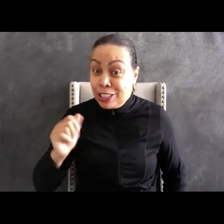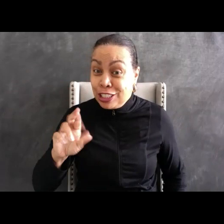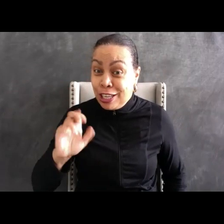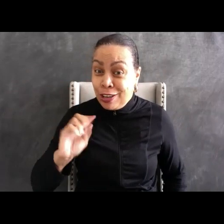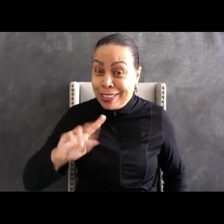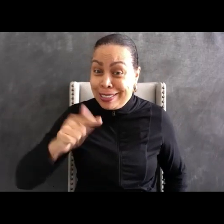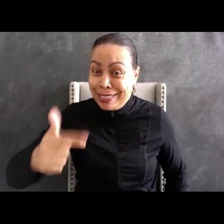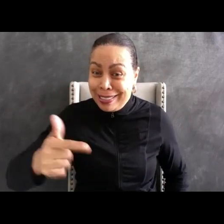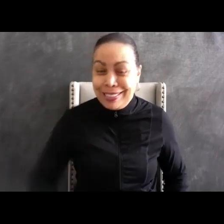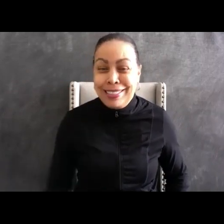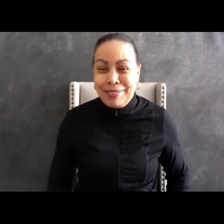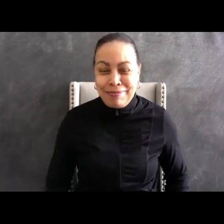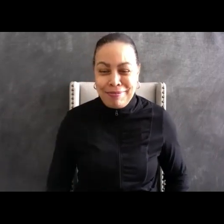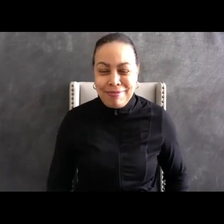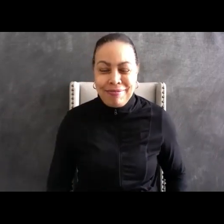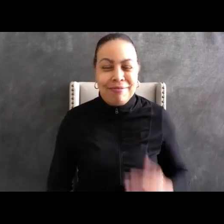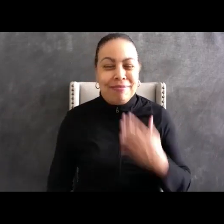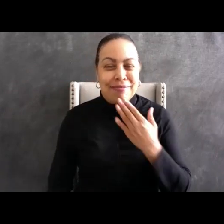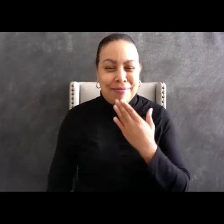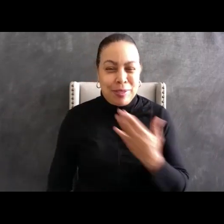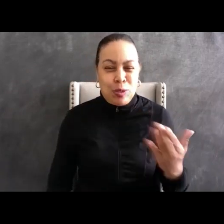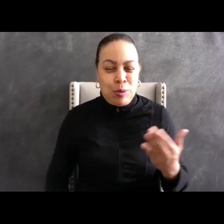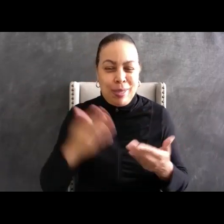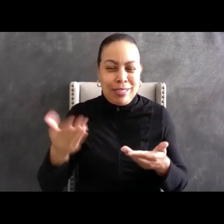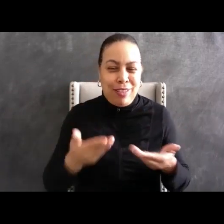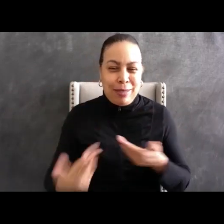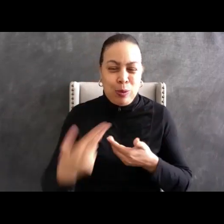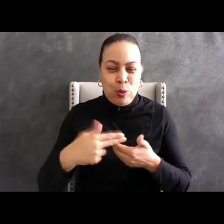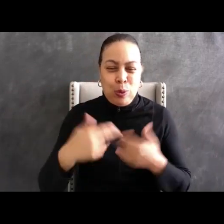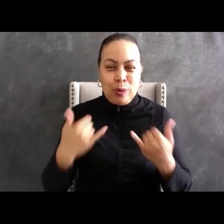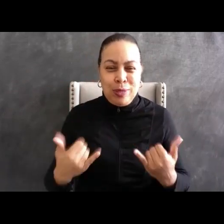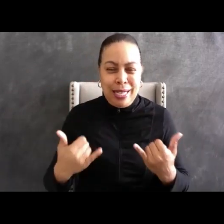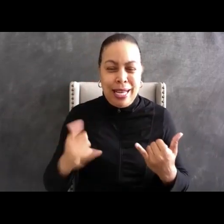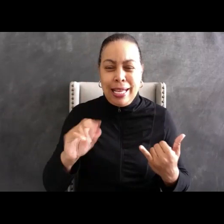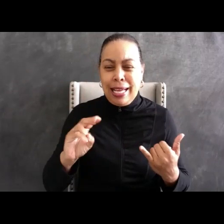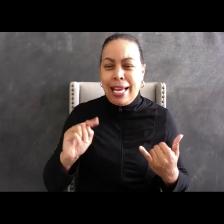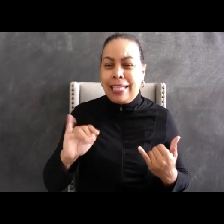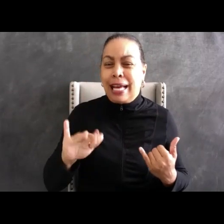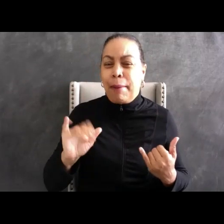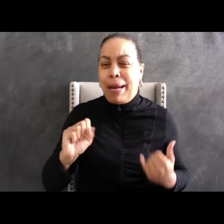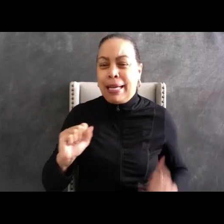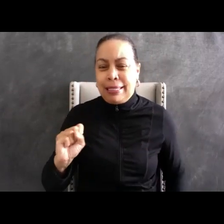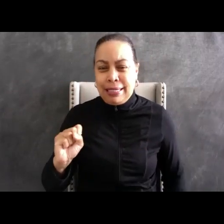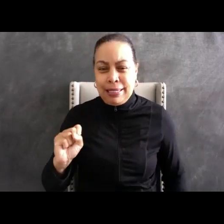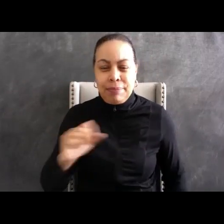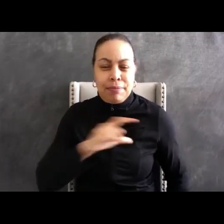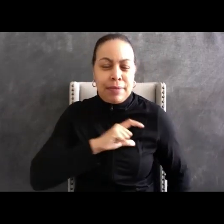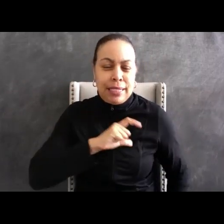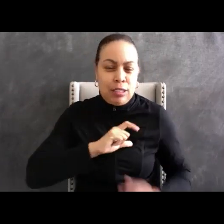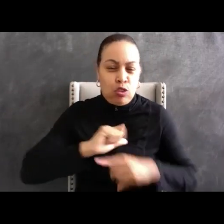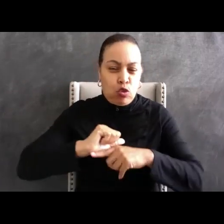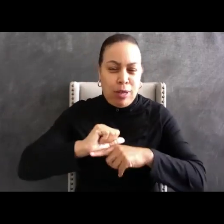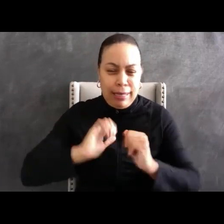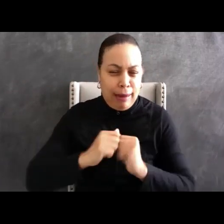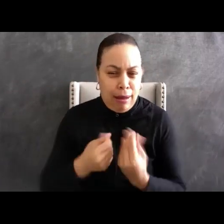Thank you for inviting me to join today's panel on anti-bias policing training. I'm delighted to be here and to